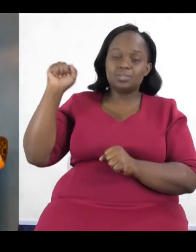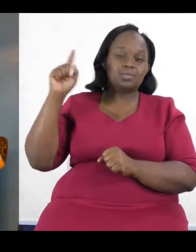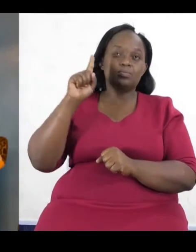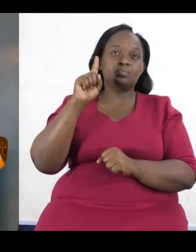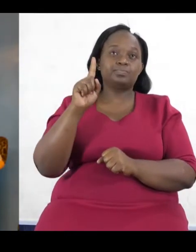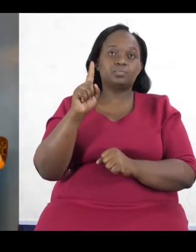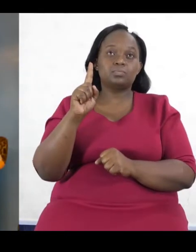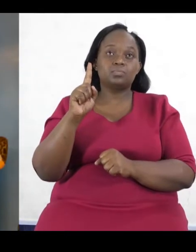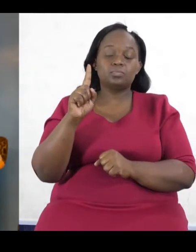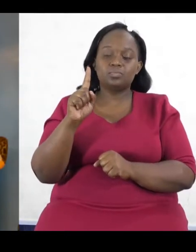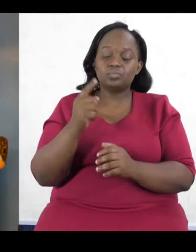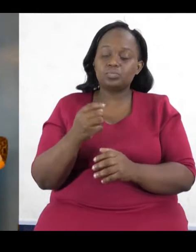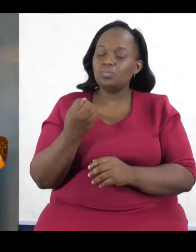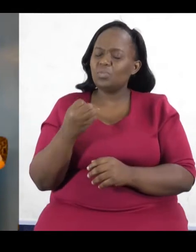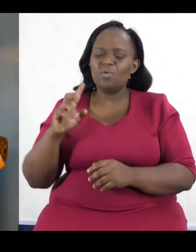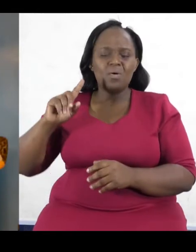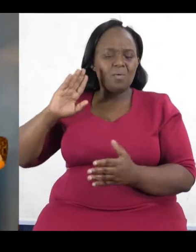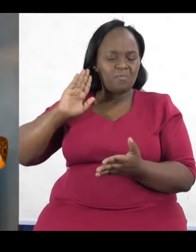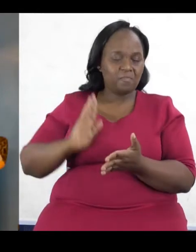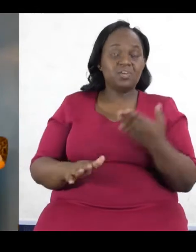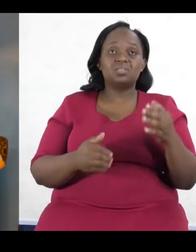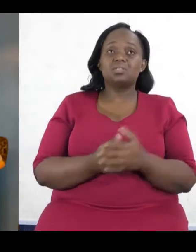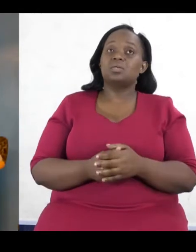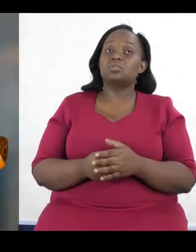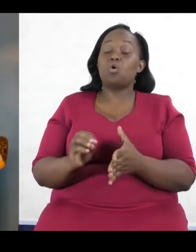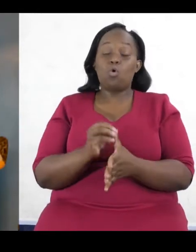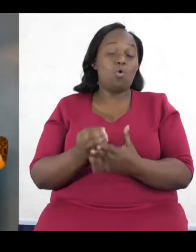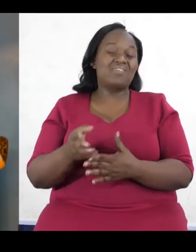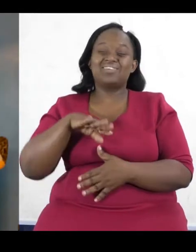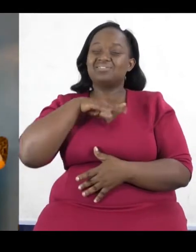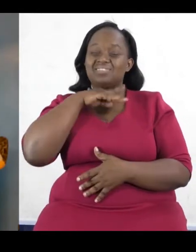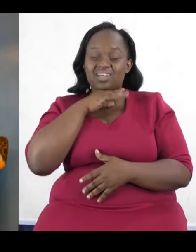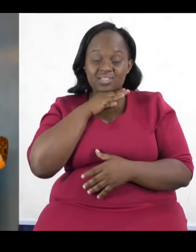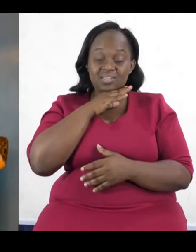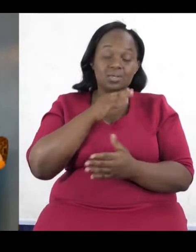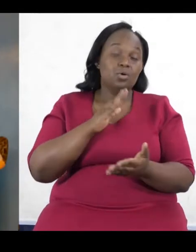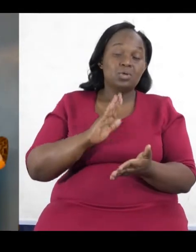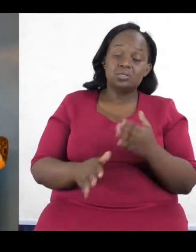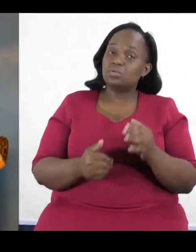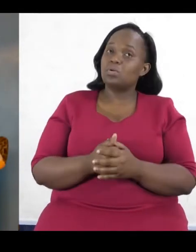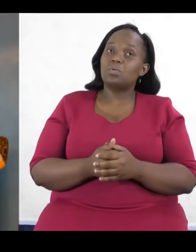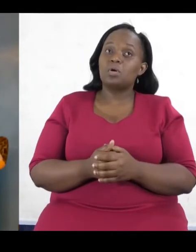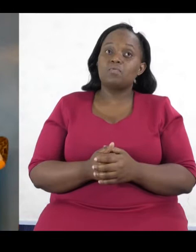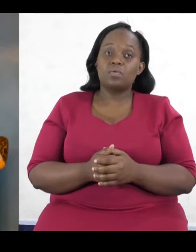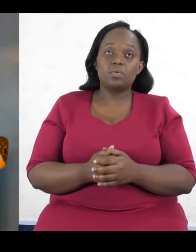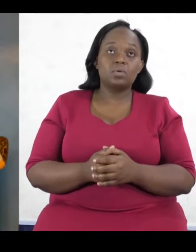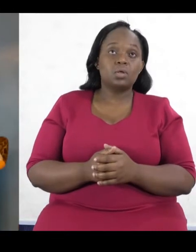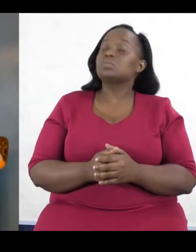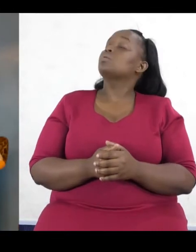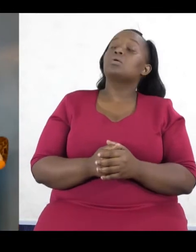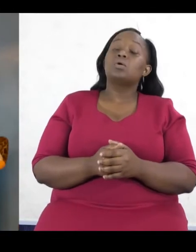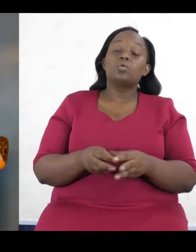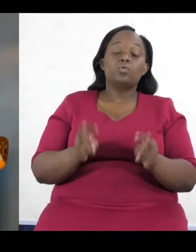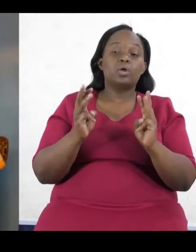as well the dirtiest way to wealth, okay, in people's eyes. Then I don't see how that can be broken. But I